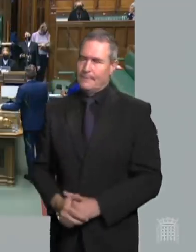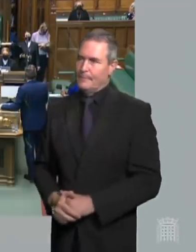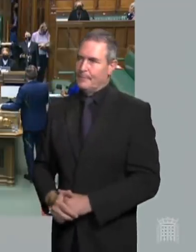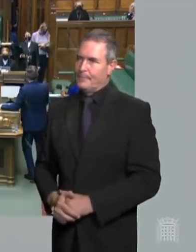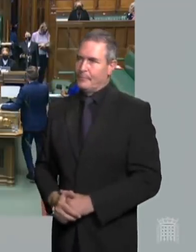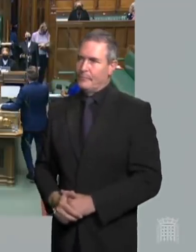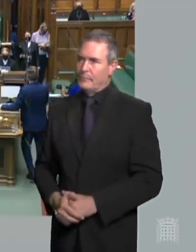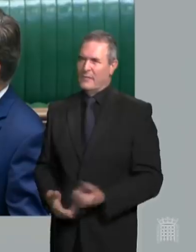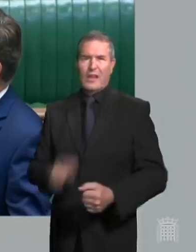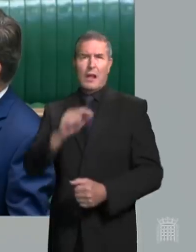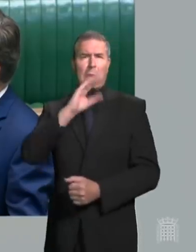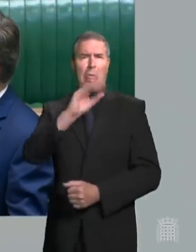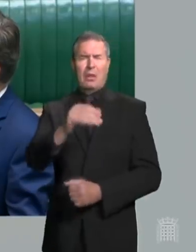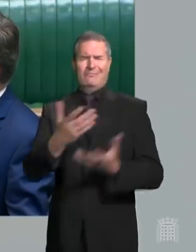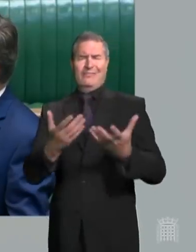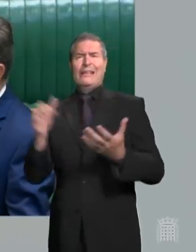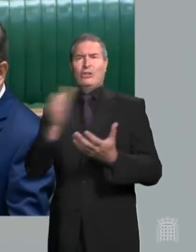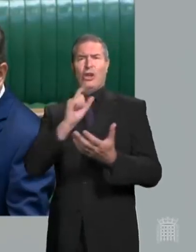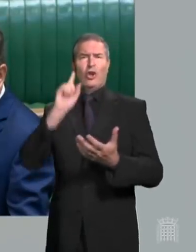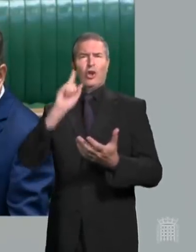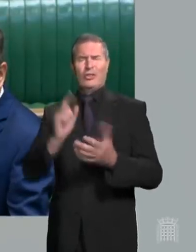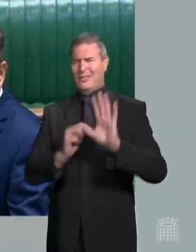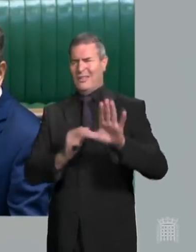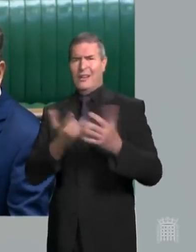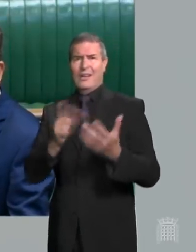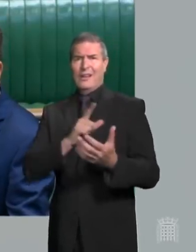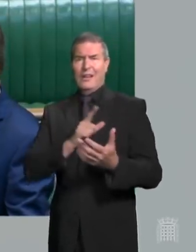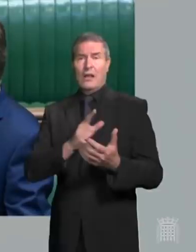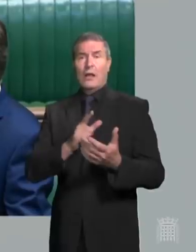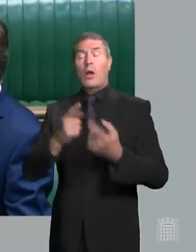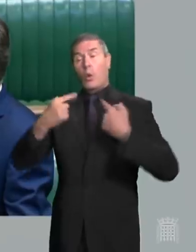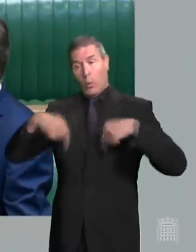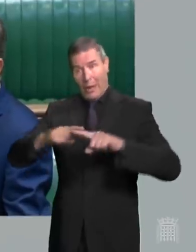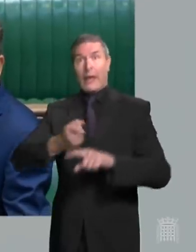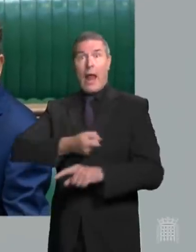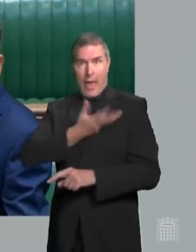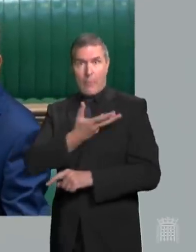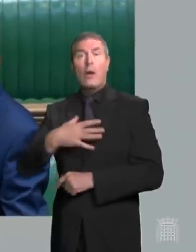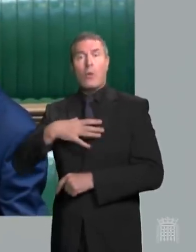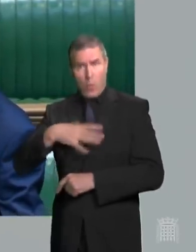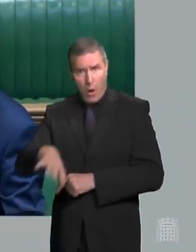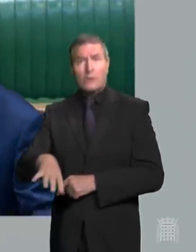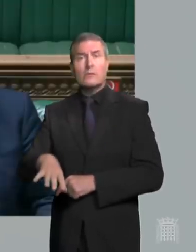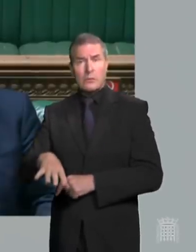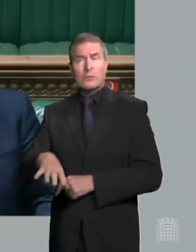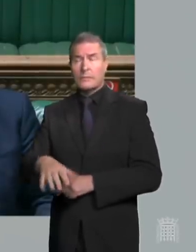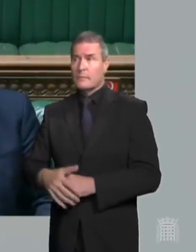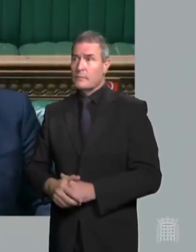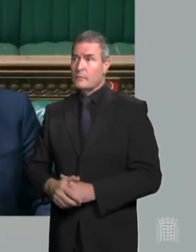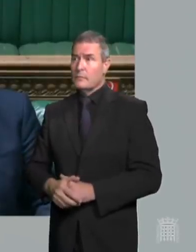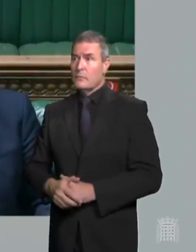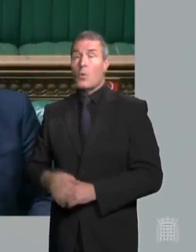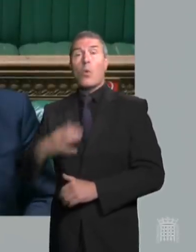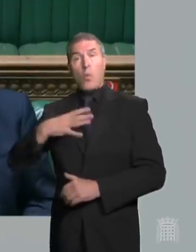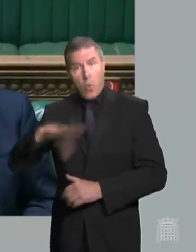If he stopped mumbling and listened, he'd have heard the answer the first time. We want to open—we want to open—we want